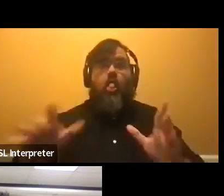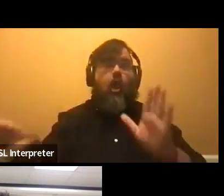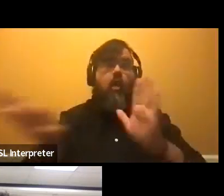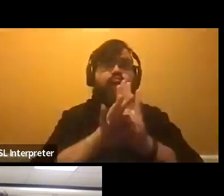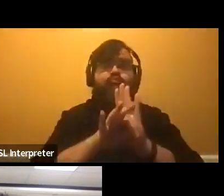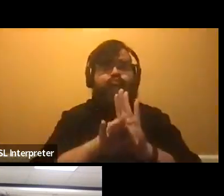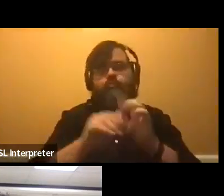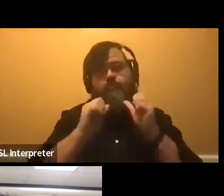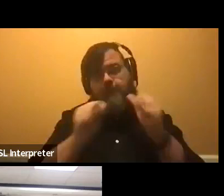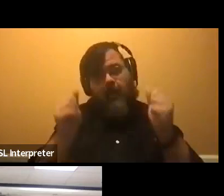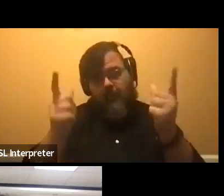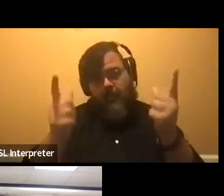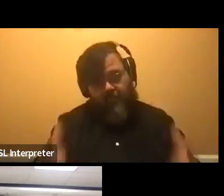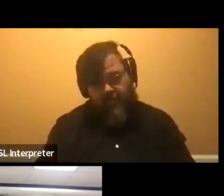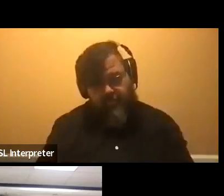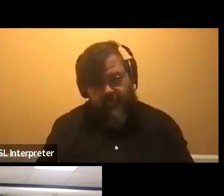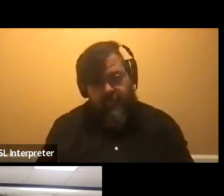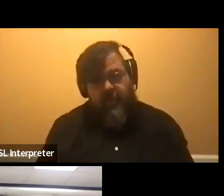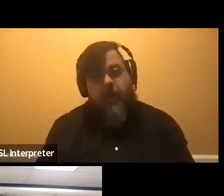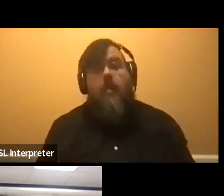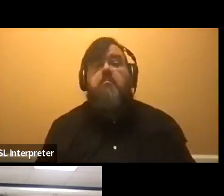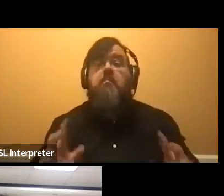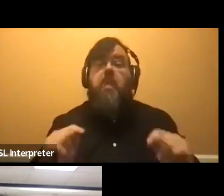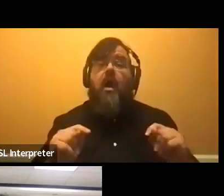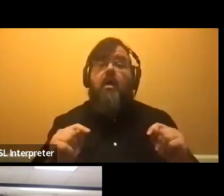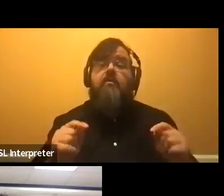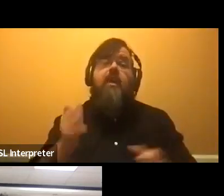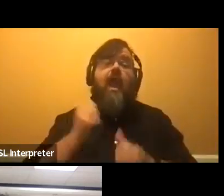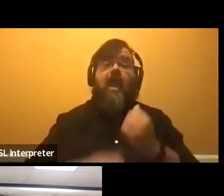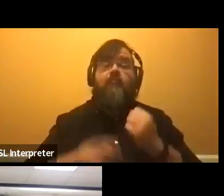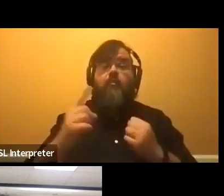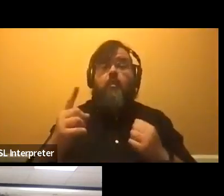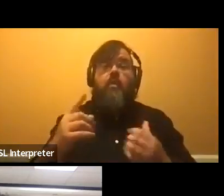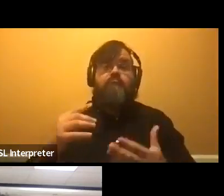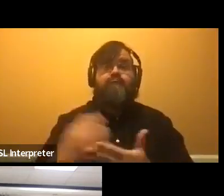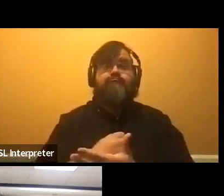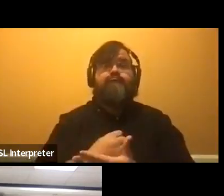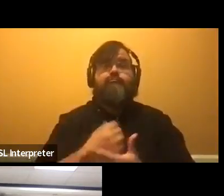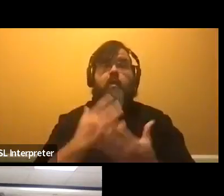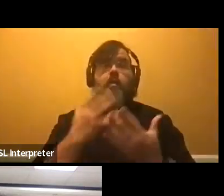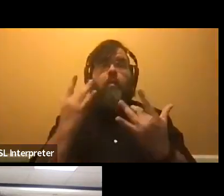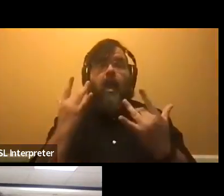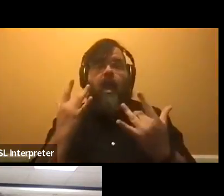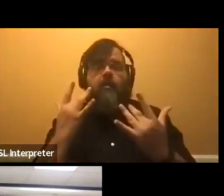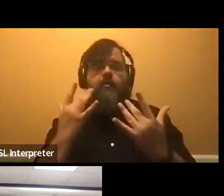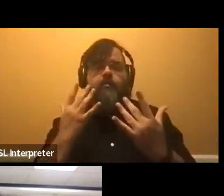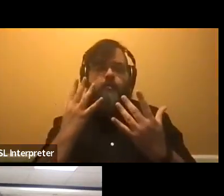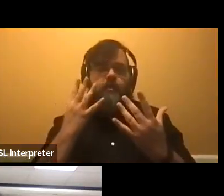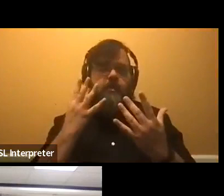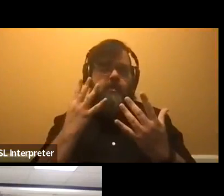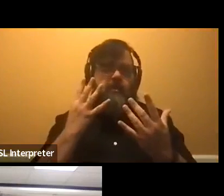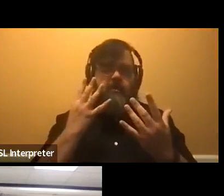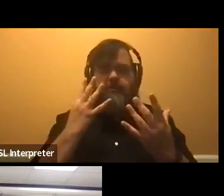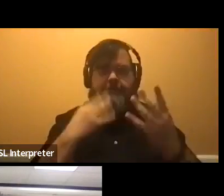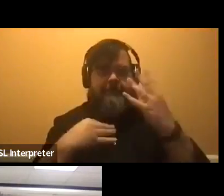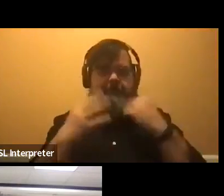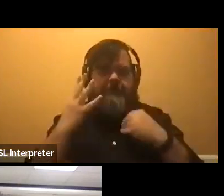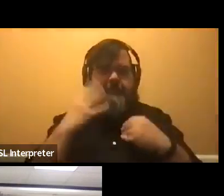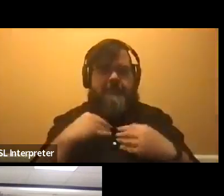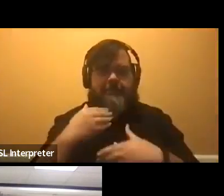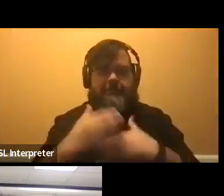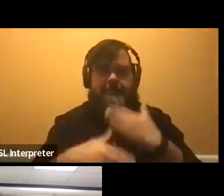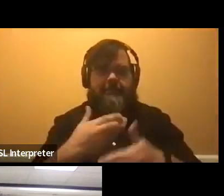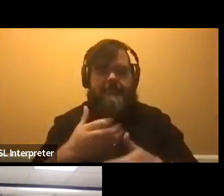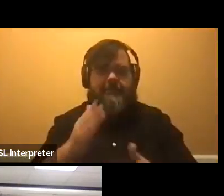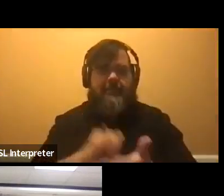at the end for that award, but we really think everybody is a winner because you learn so much from going through that process about creating